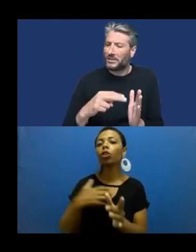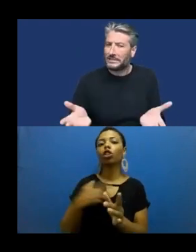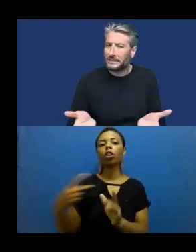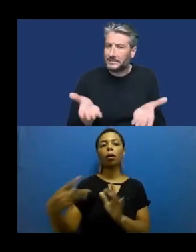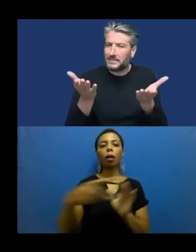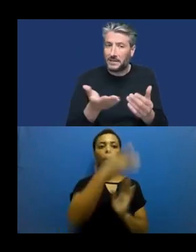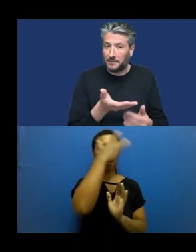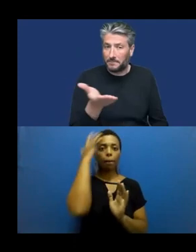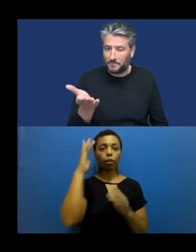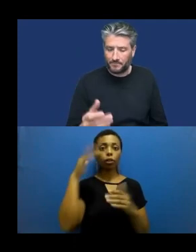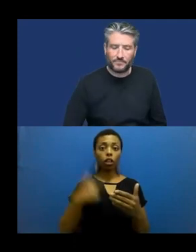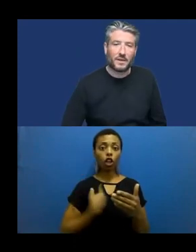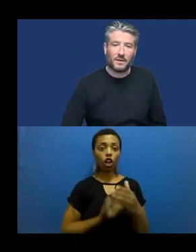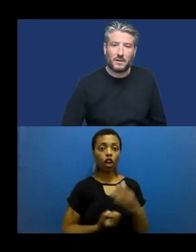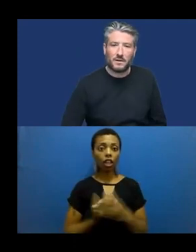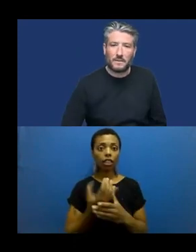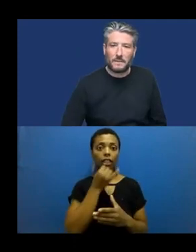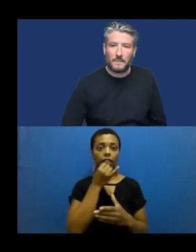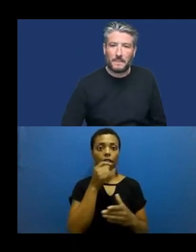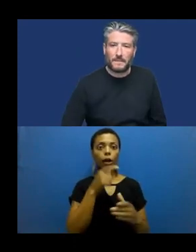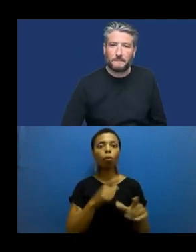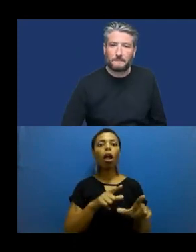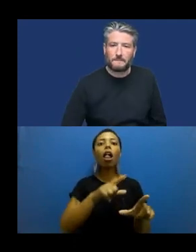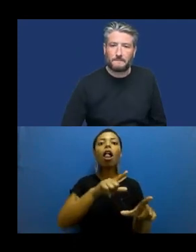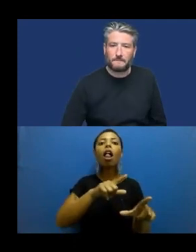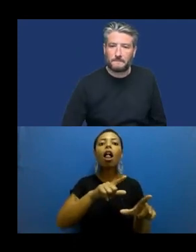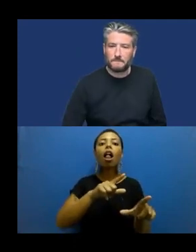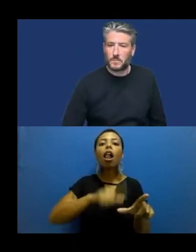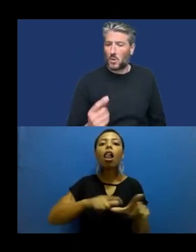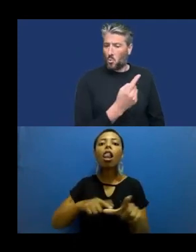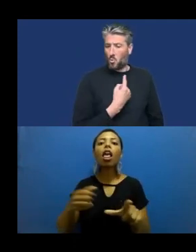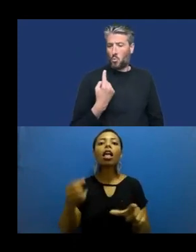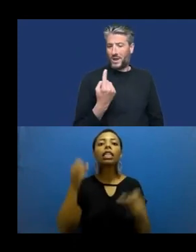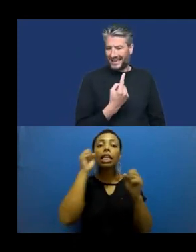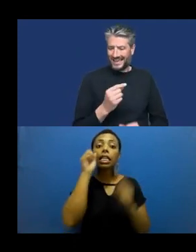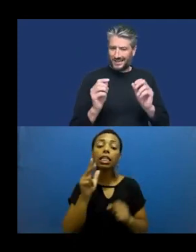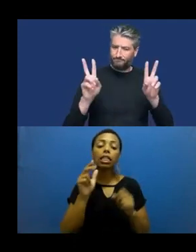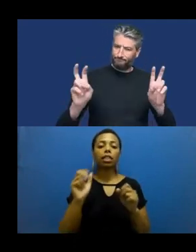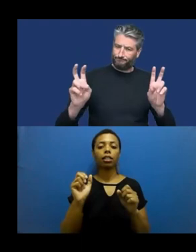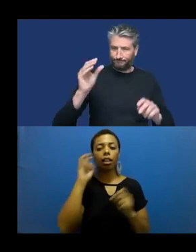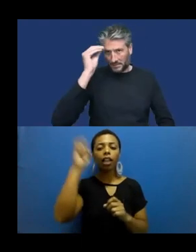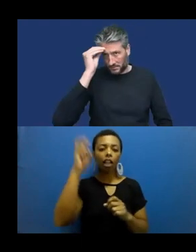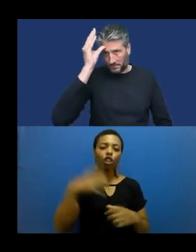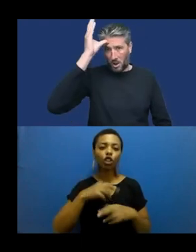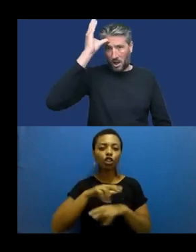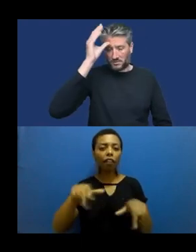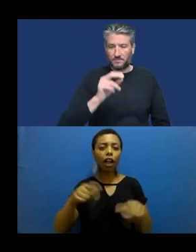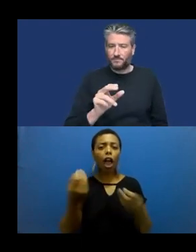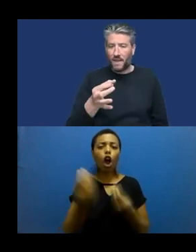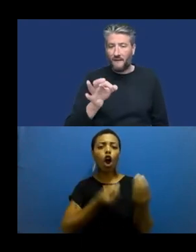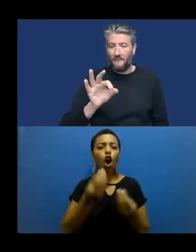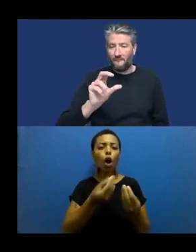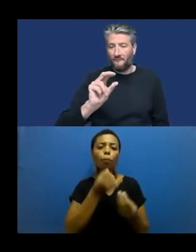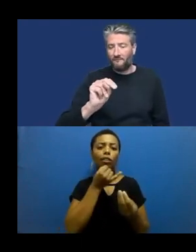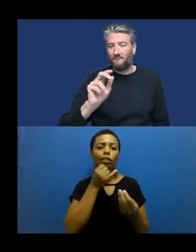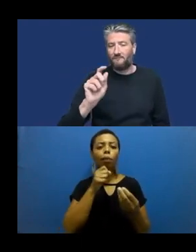created a set of what we call smart fonts. Smart fonts are one-to-one mappings between the English letters and new visual symbols. So